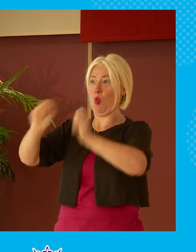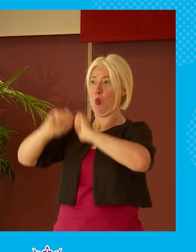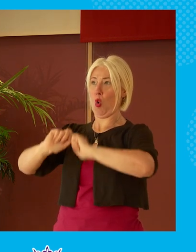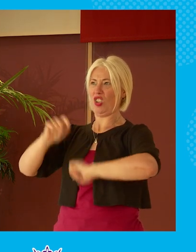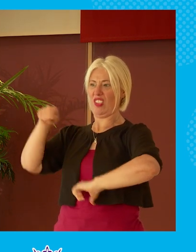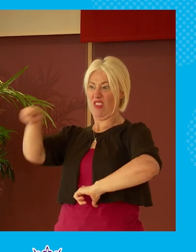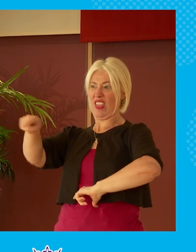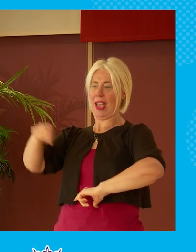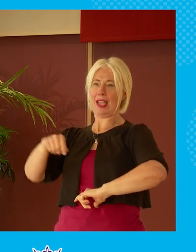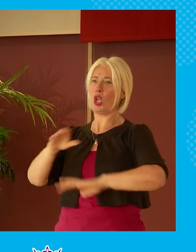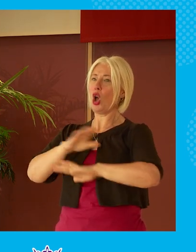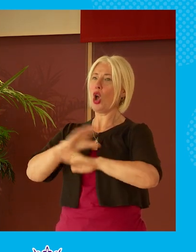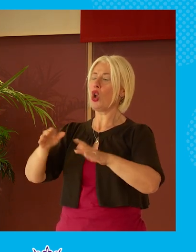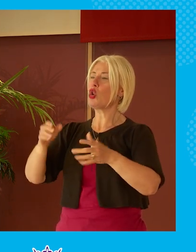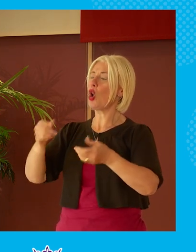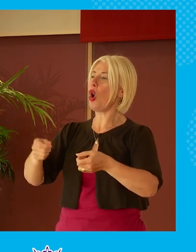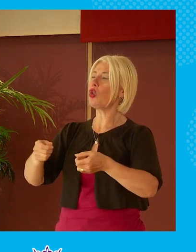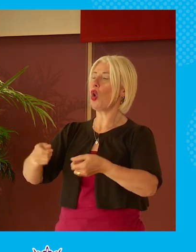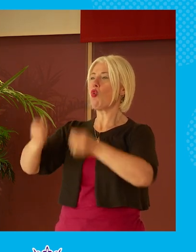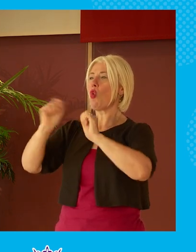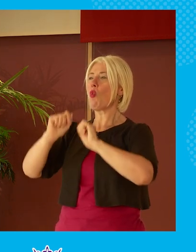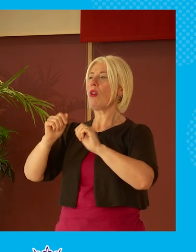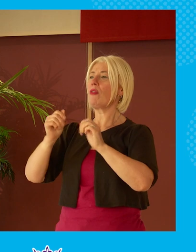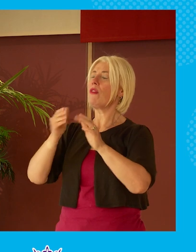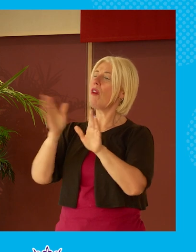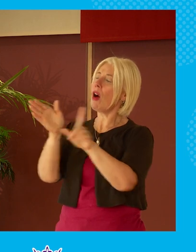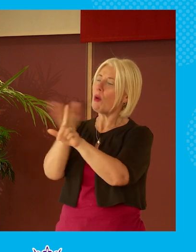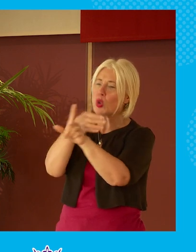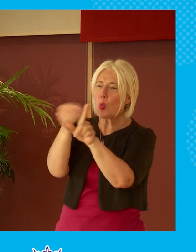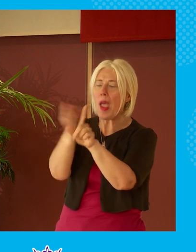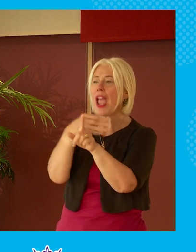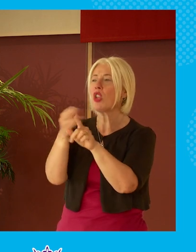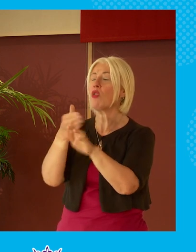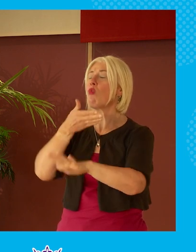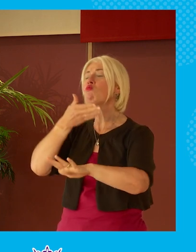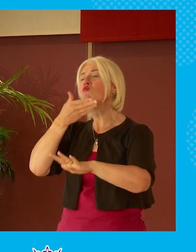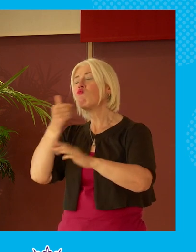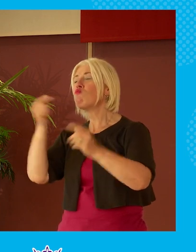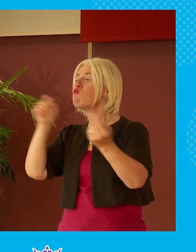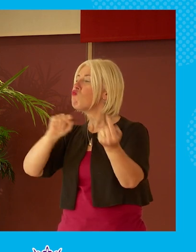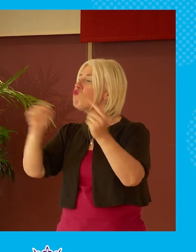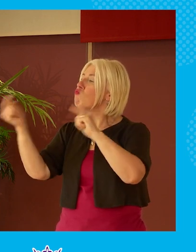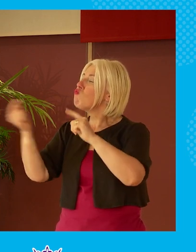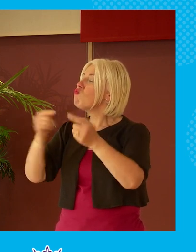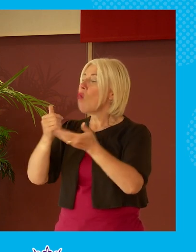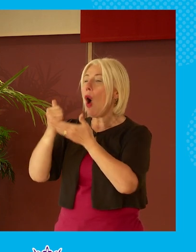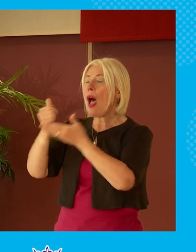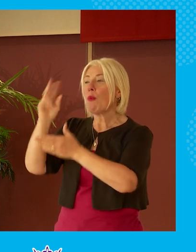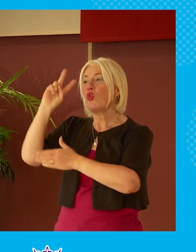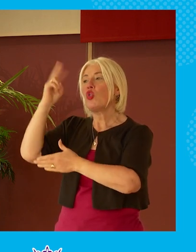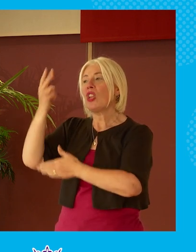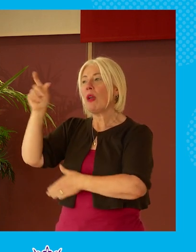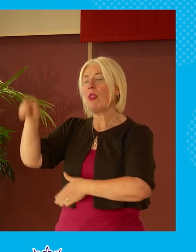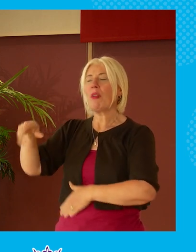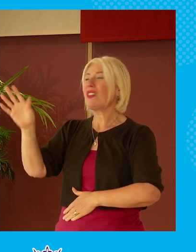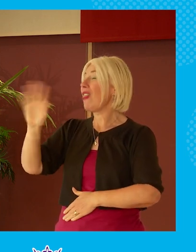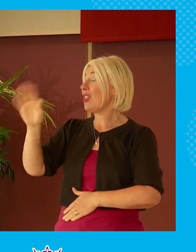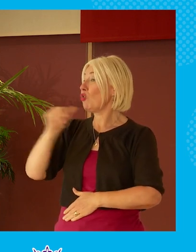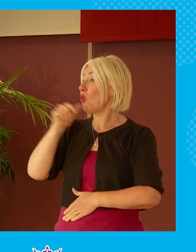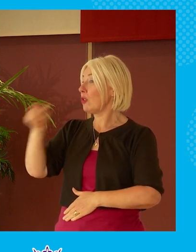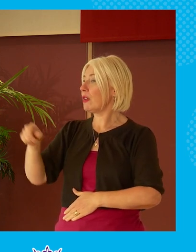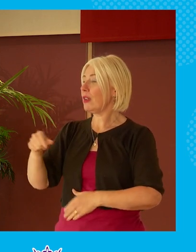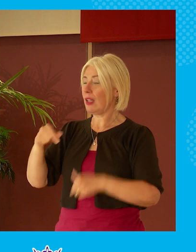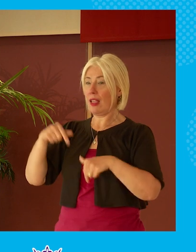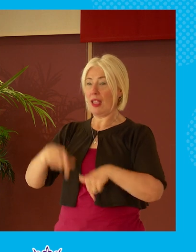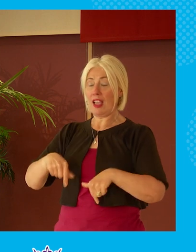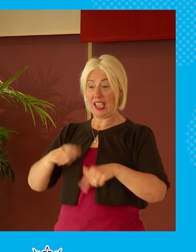get rewarded for reason debate or for persuasion or for helping to change somebody's mind now i think that this is a little bit like a